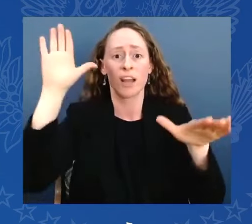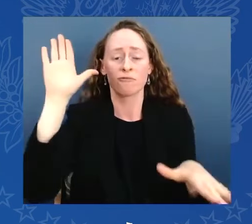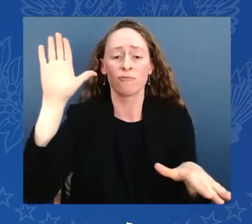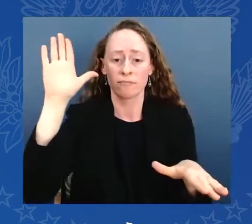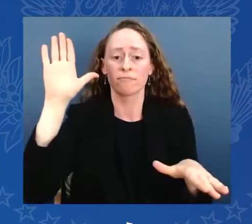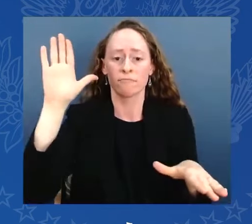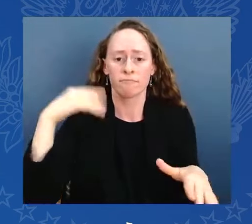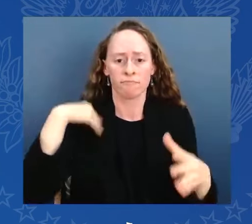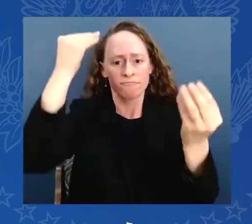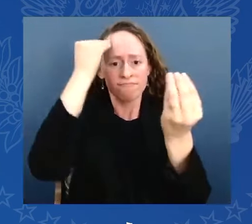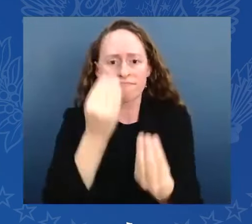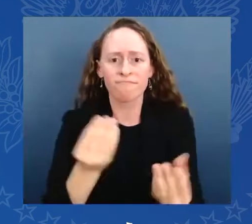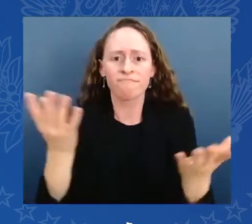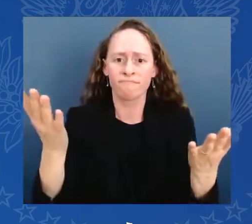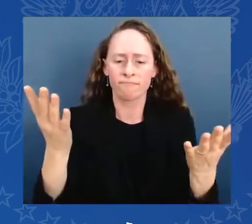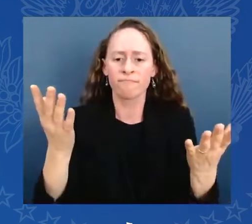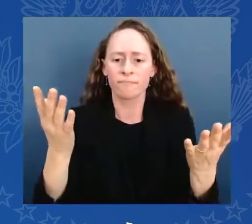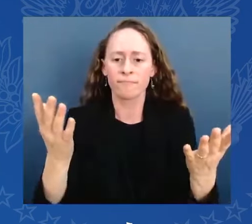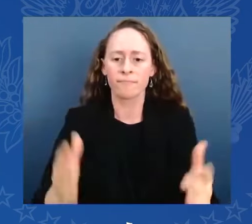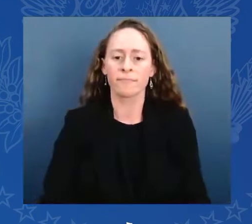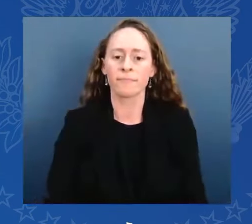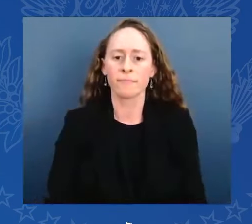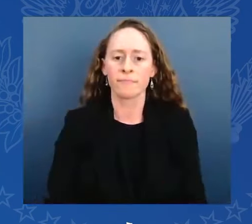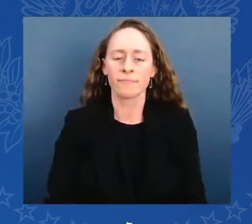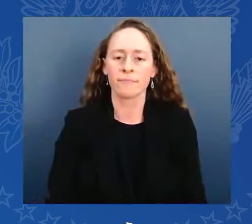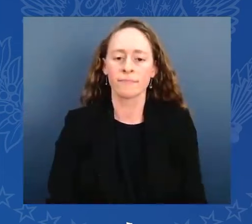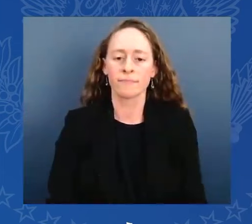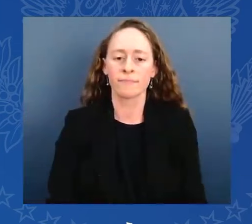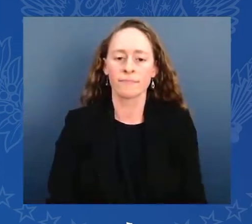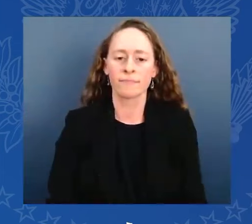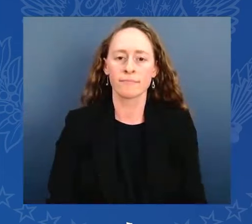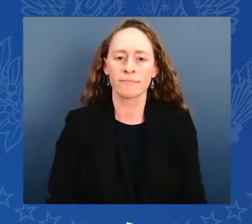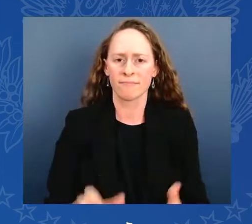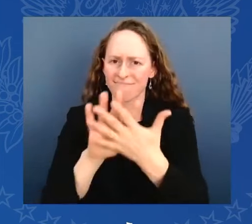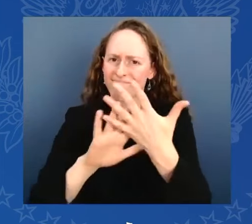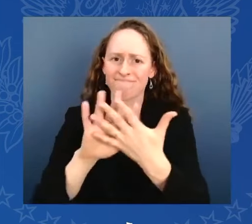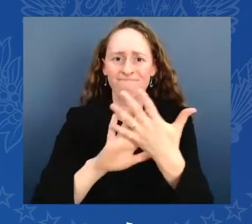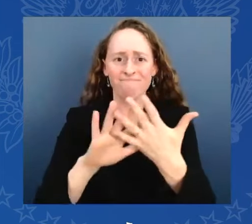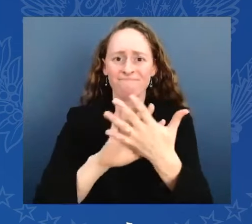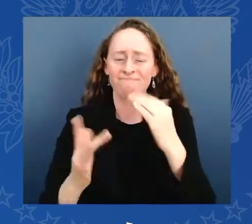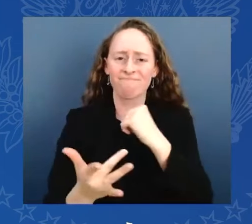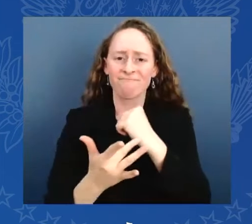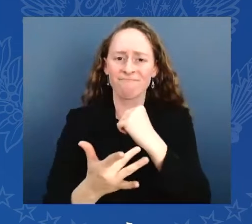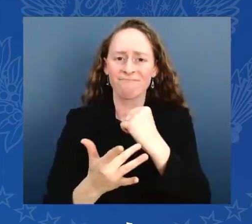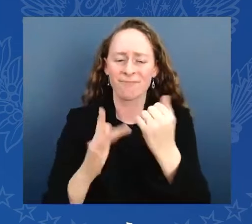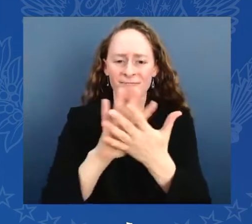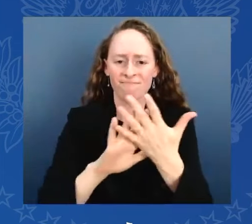stood in a winter of peril and a winter of possibilities, peril of possibilities.